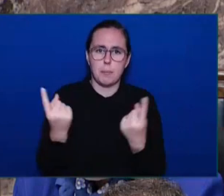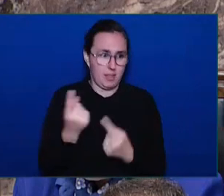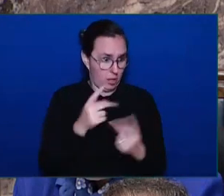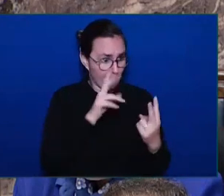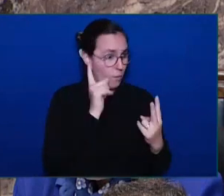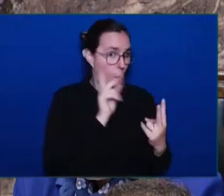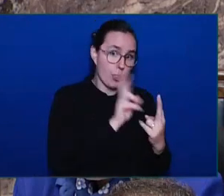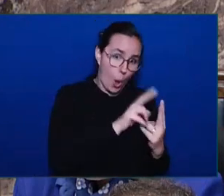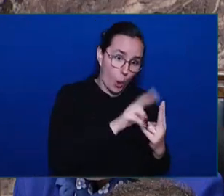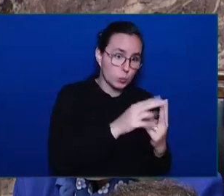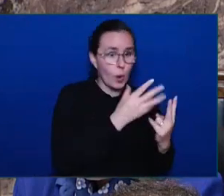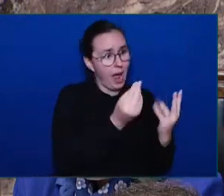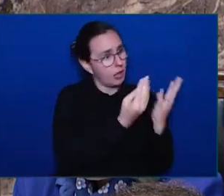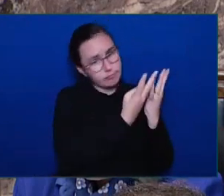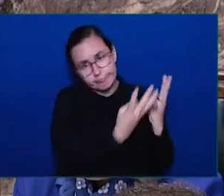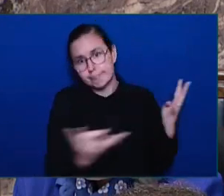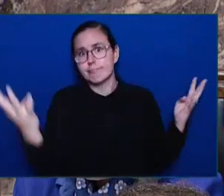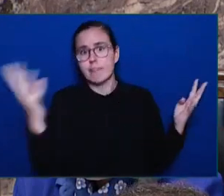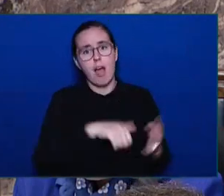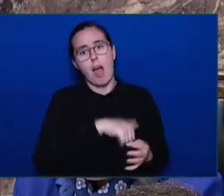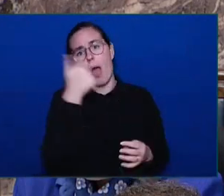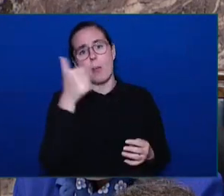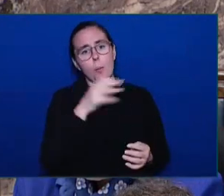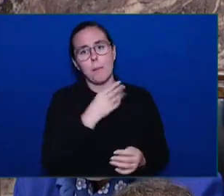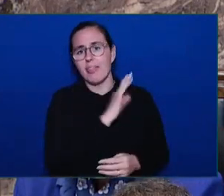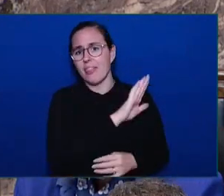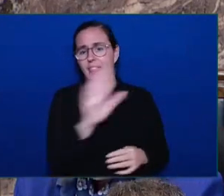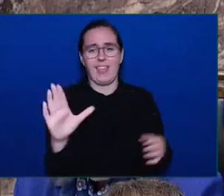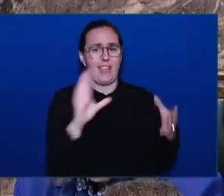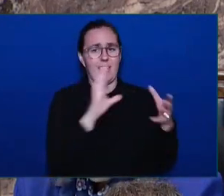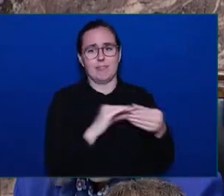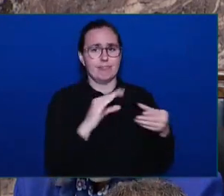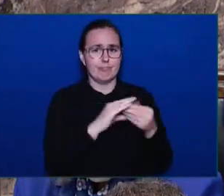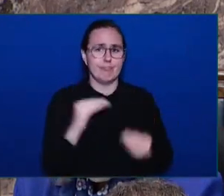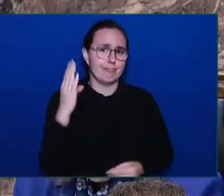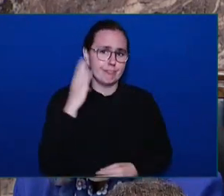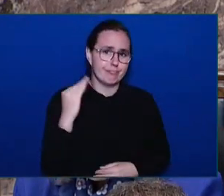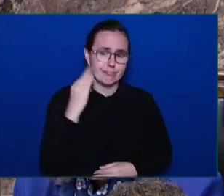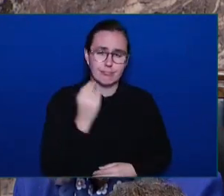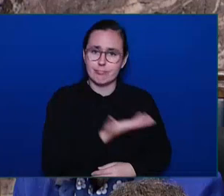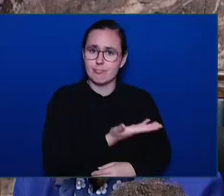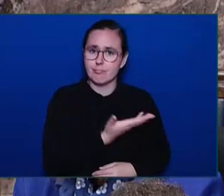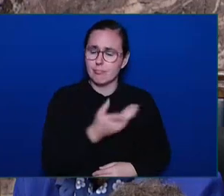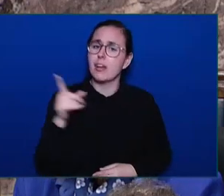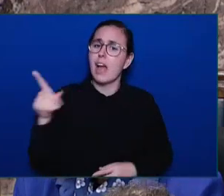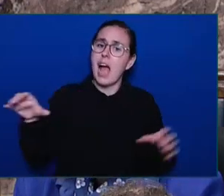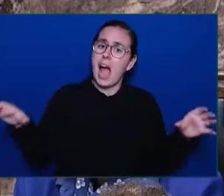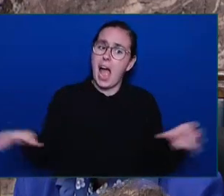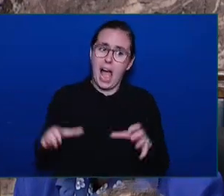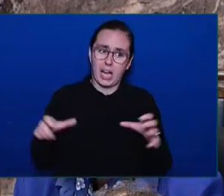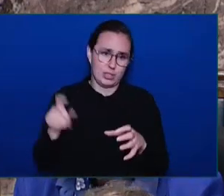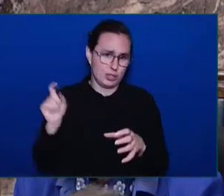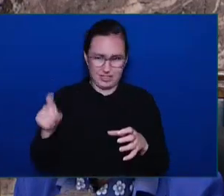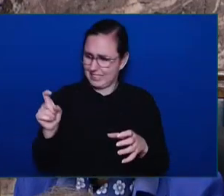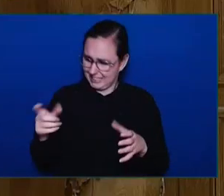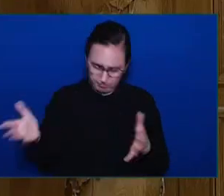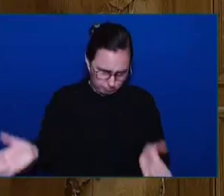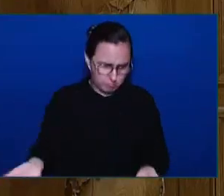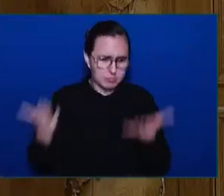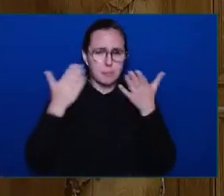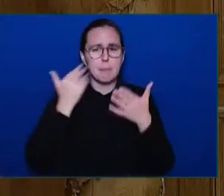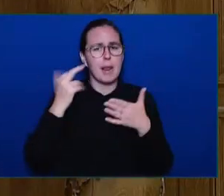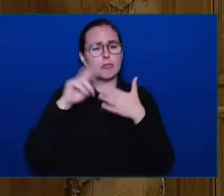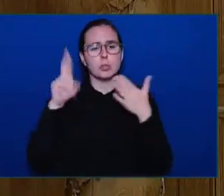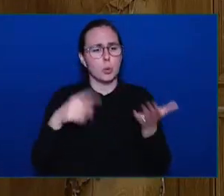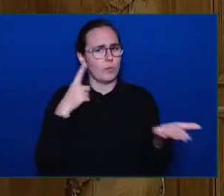action that results in providing better health care outcomes that the women of this province deserve. Minister